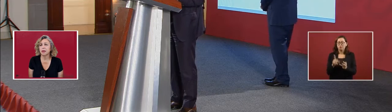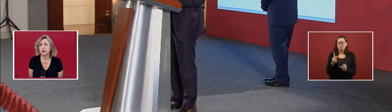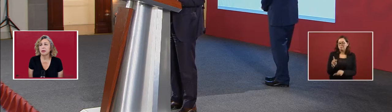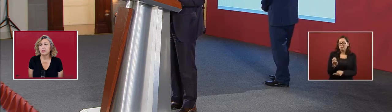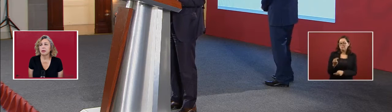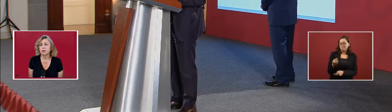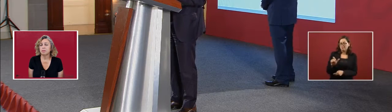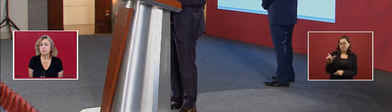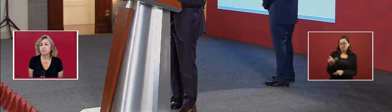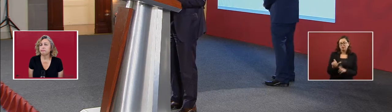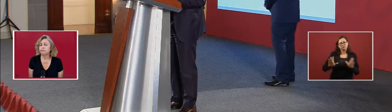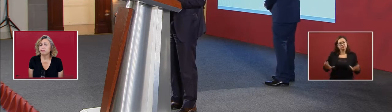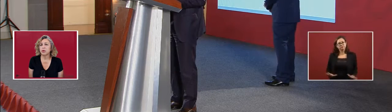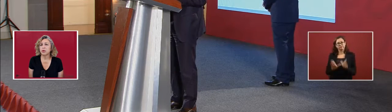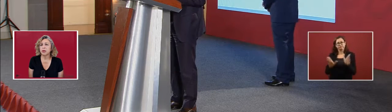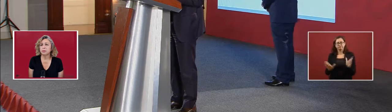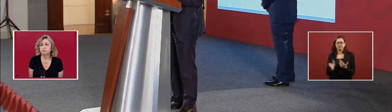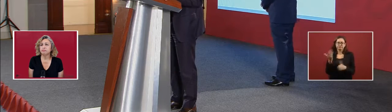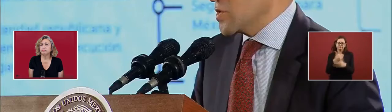by...